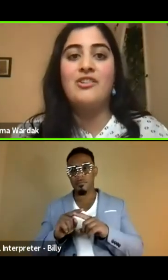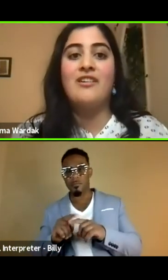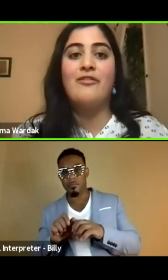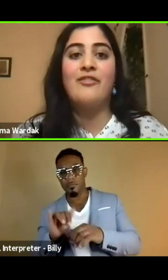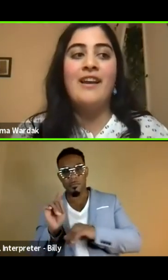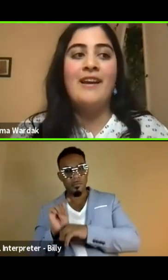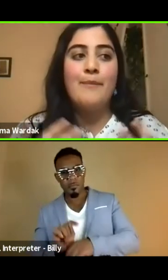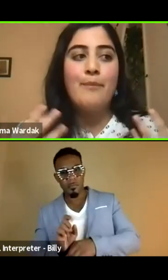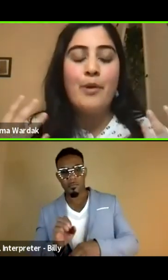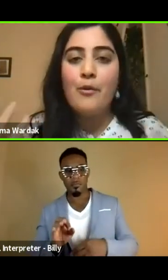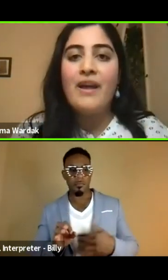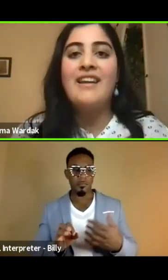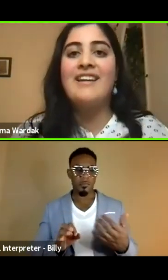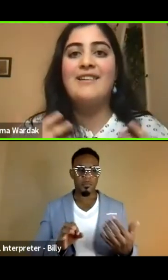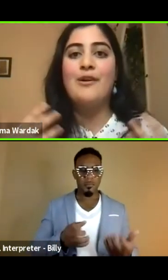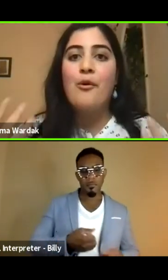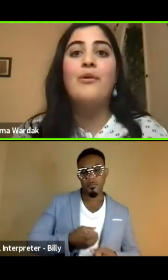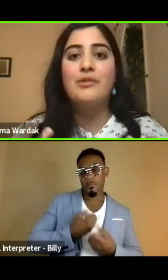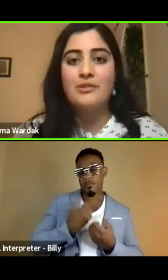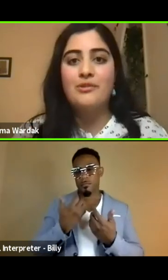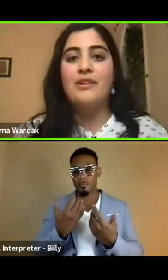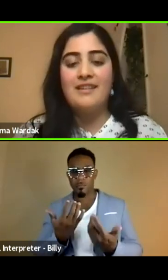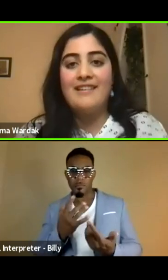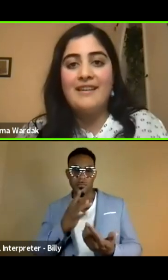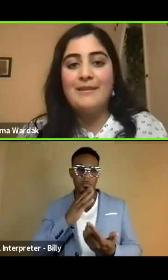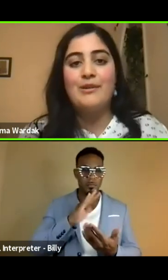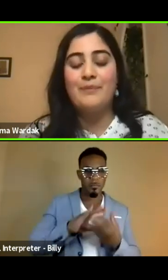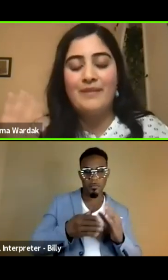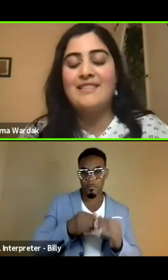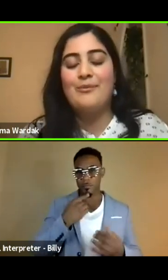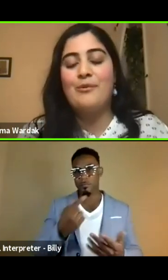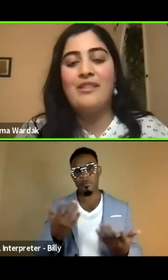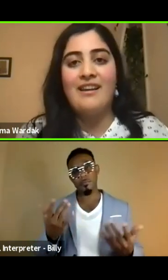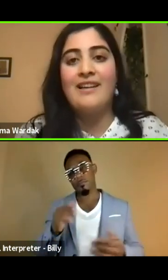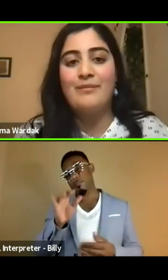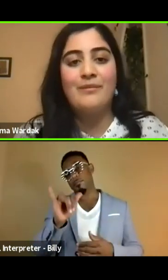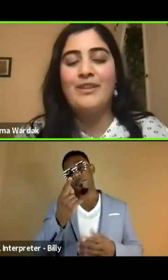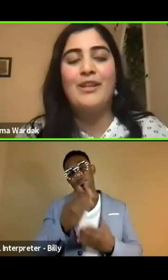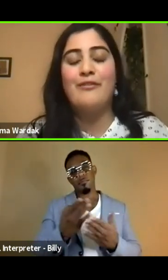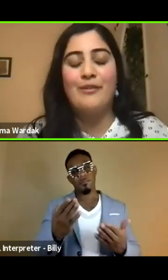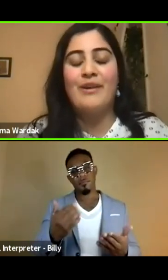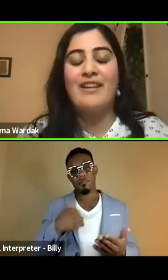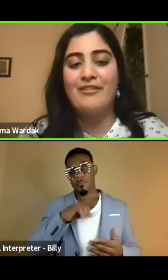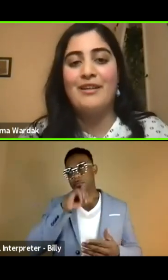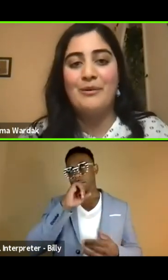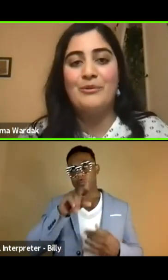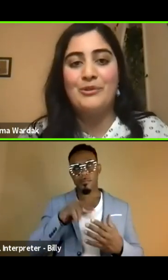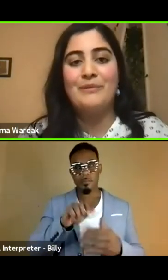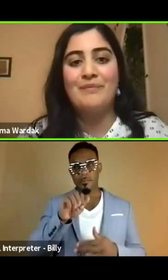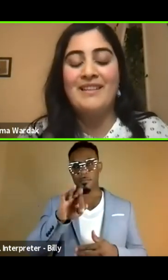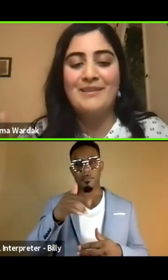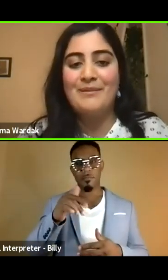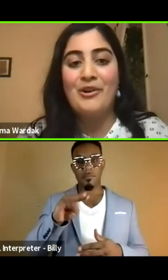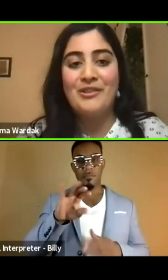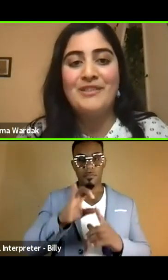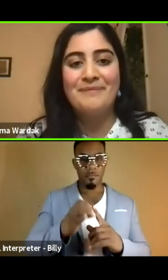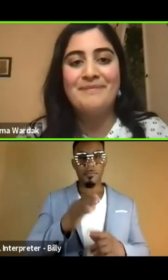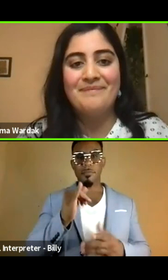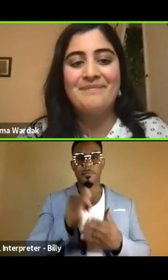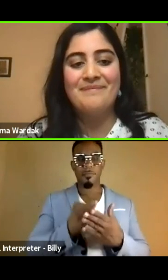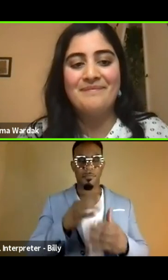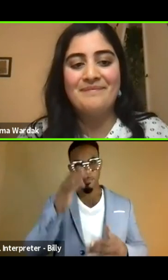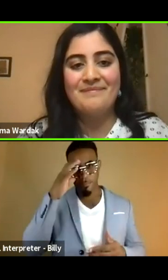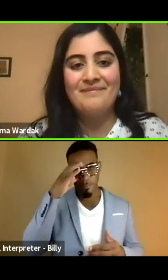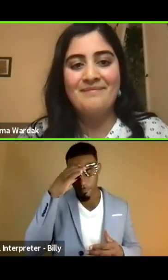that tradition of poetic oral storytelling. So that's one thing I love about Afghan culture and art.